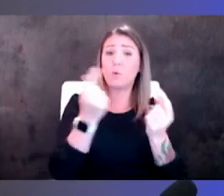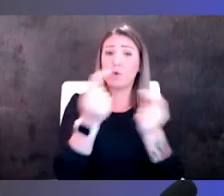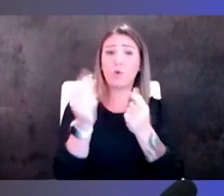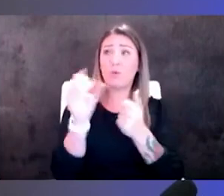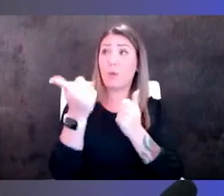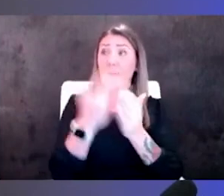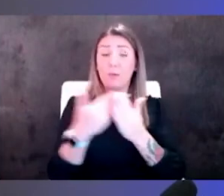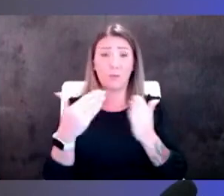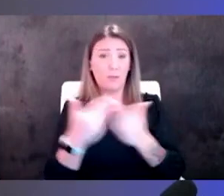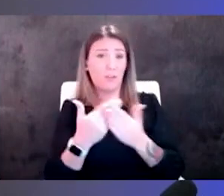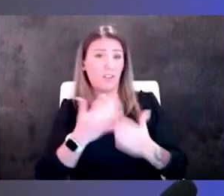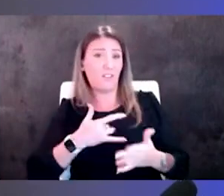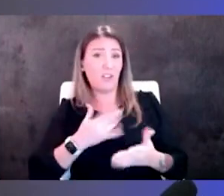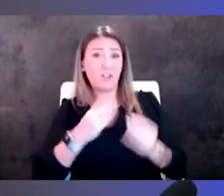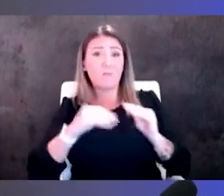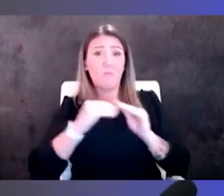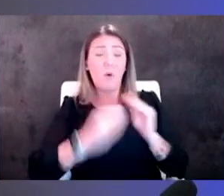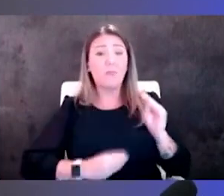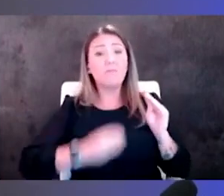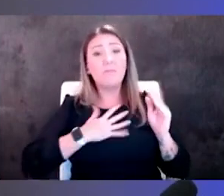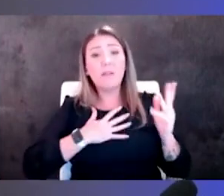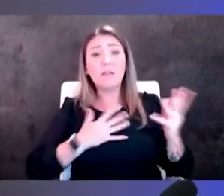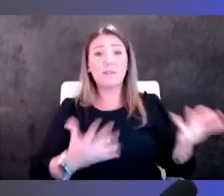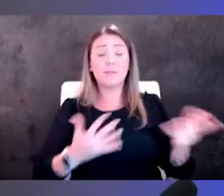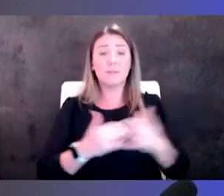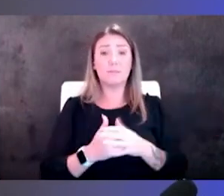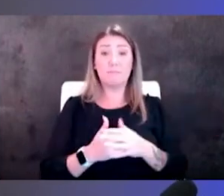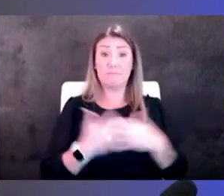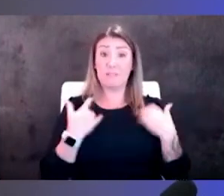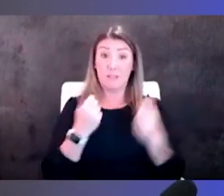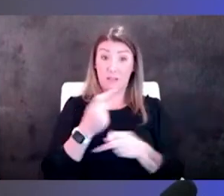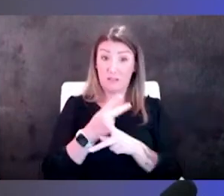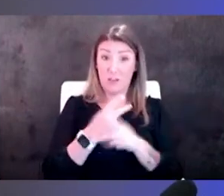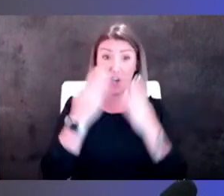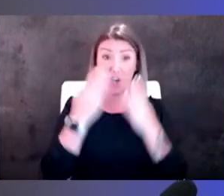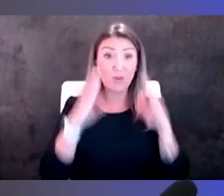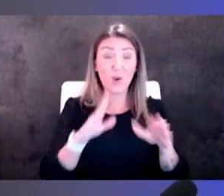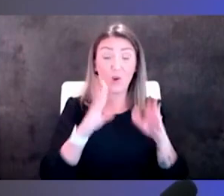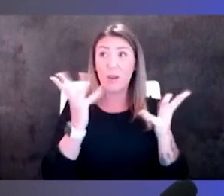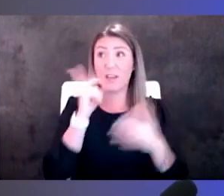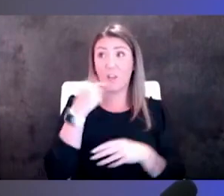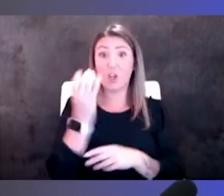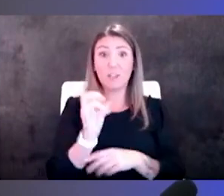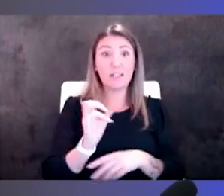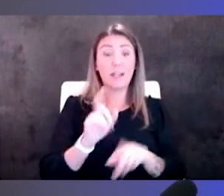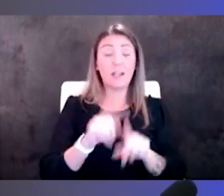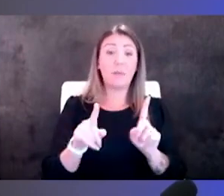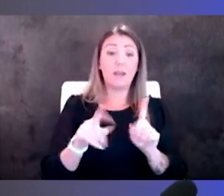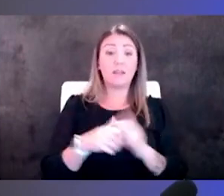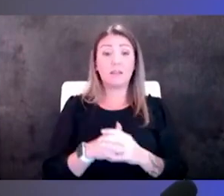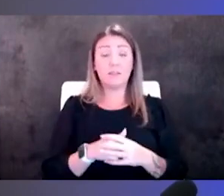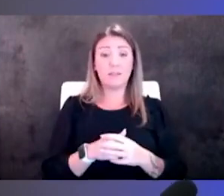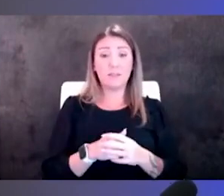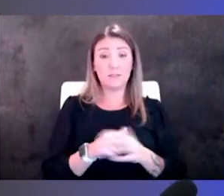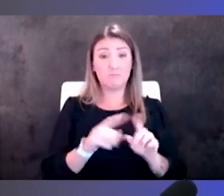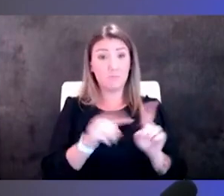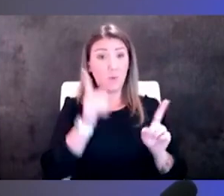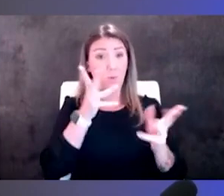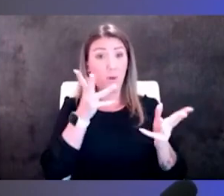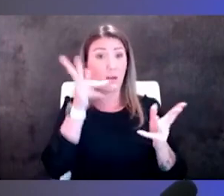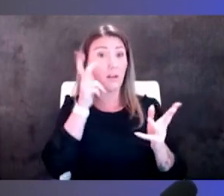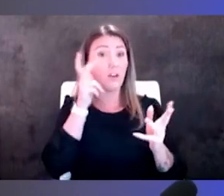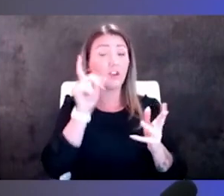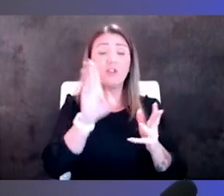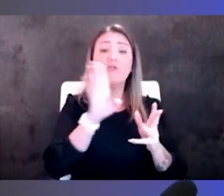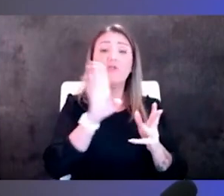rewarding um which i you know in health care i don't know what that would be but uh i can certainly from what i'm hearing uh hear their frustrations